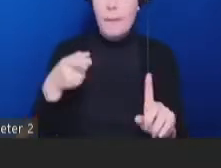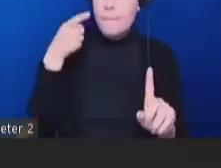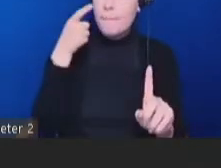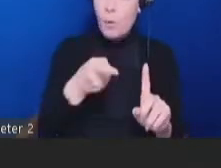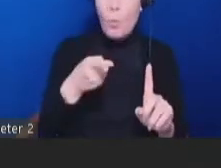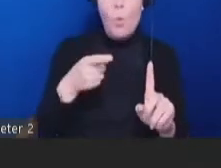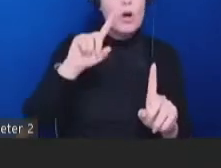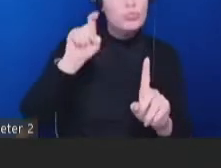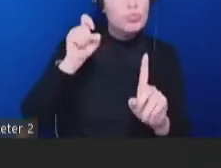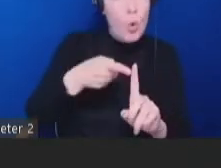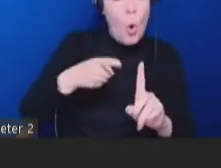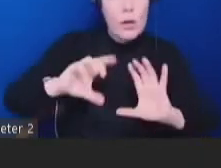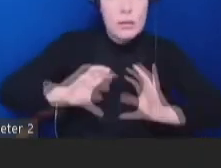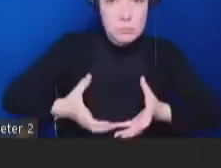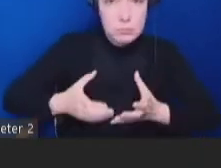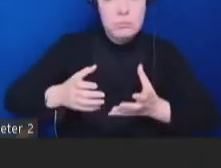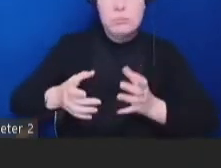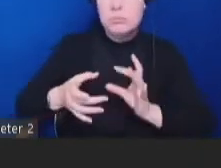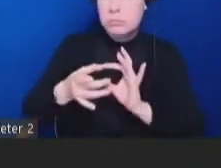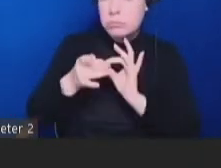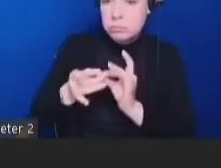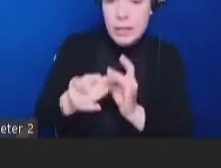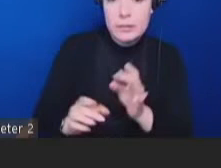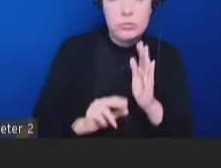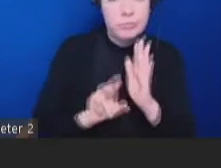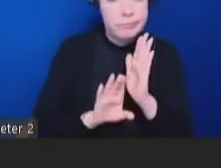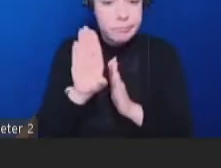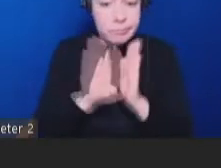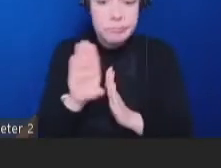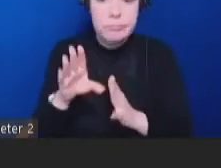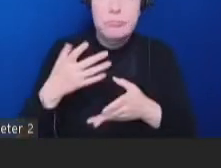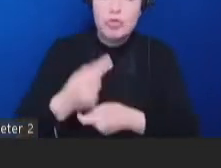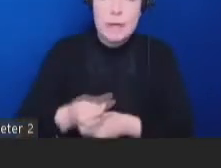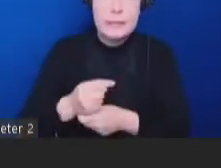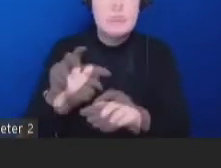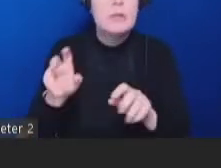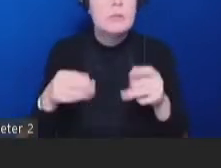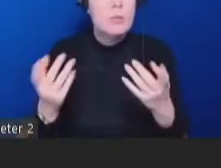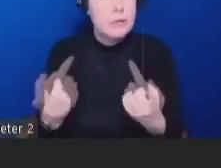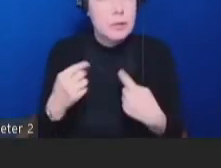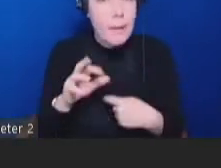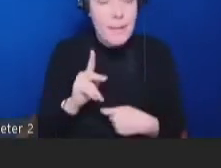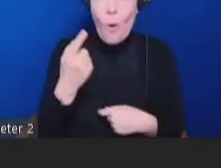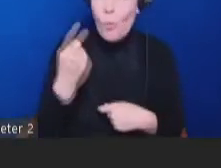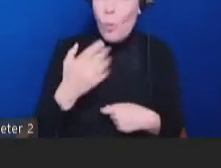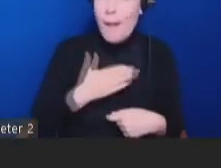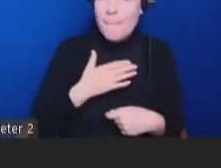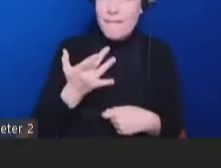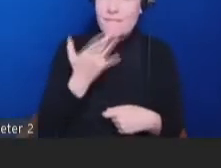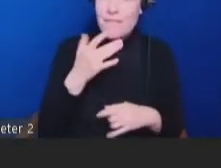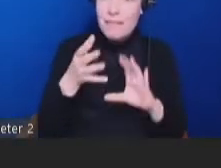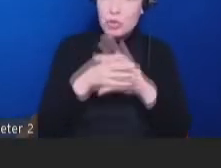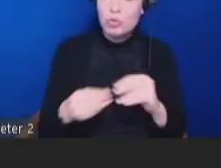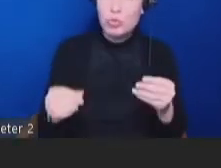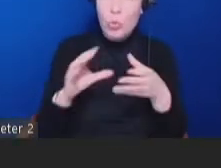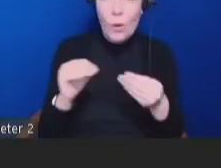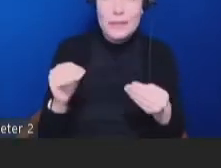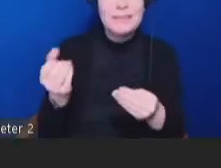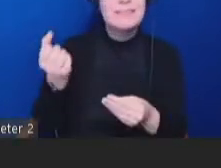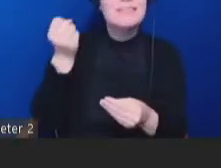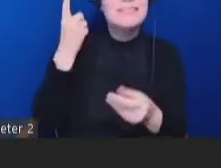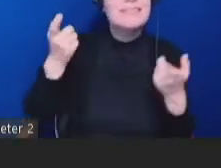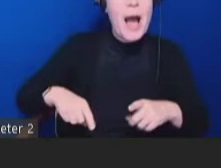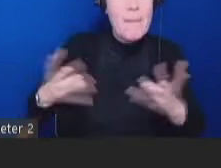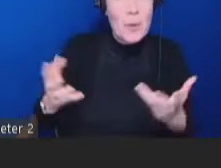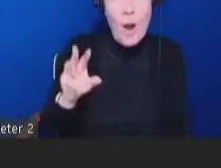and requires a provider that can come to them. One of my favorite stories from our grantees is when a group in Wisconsin used word